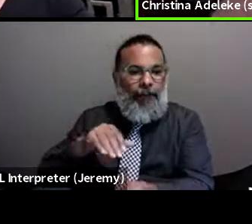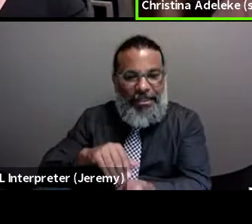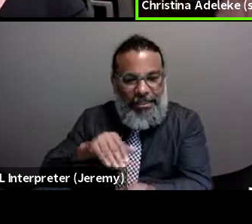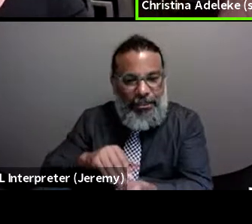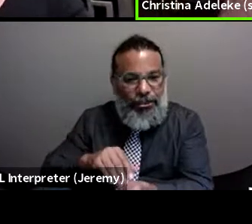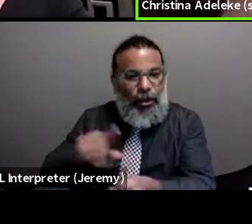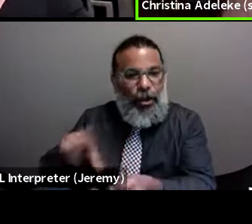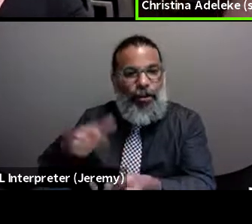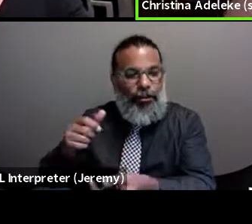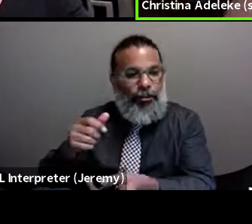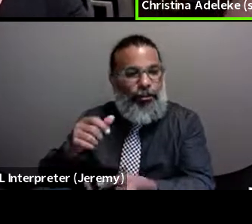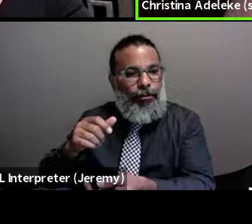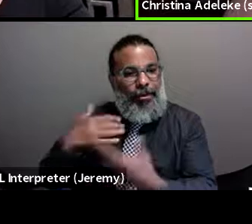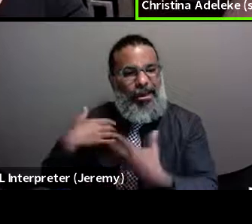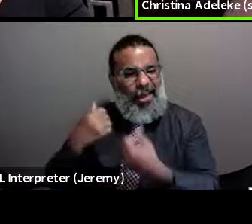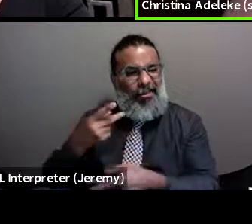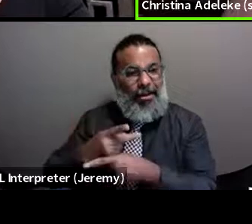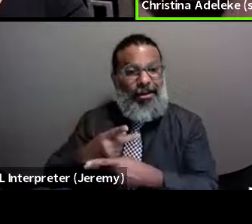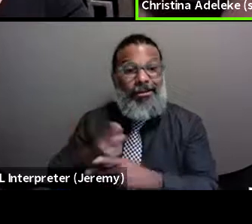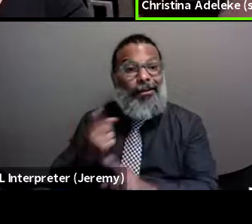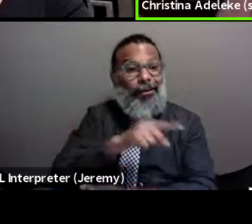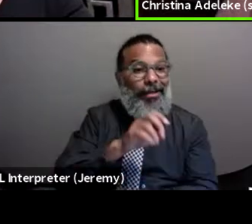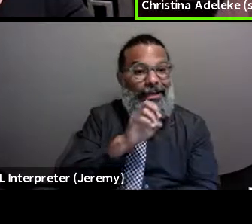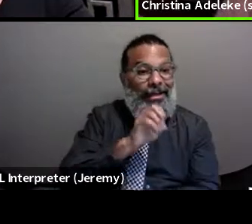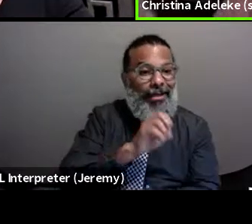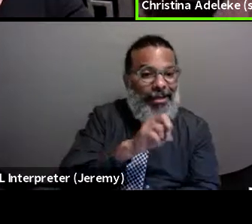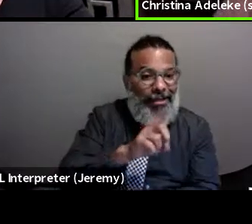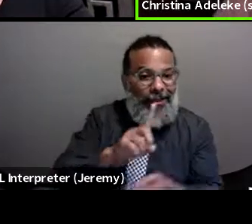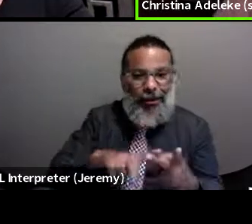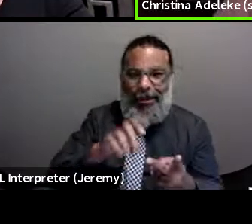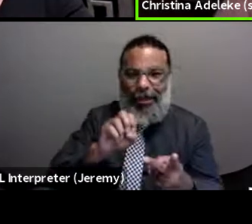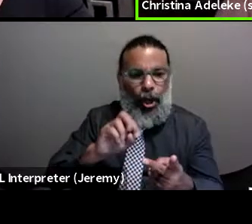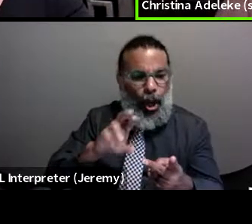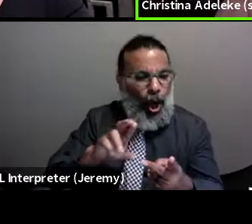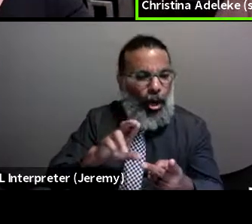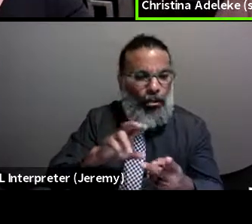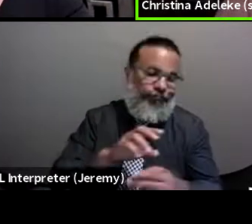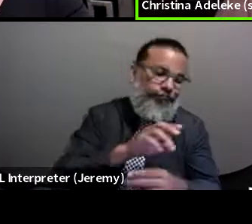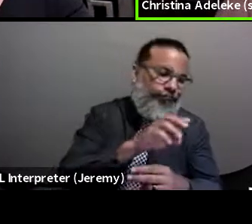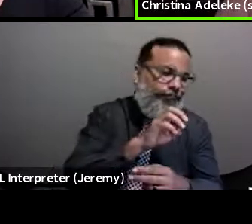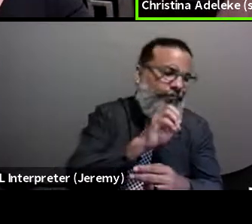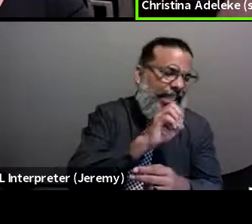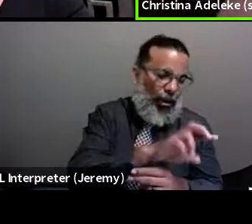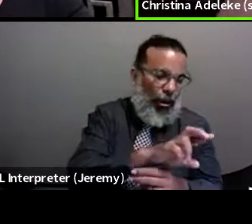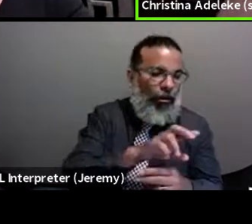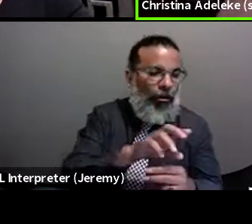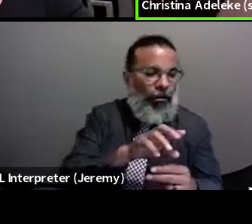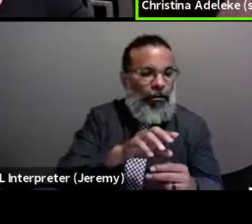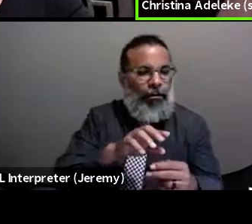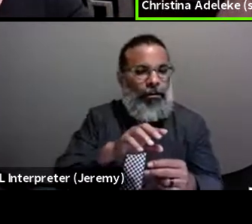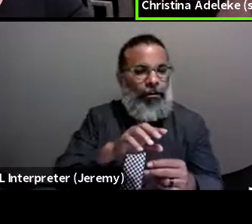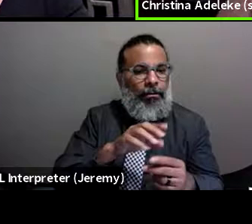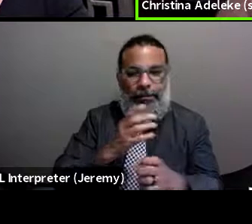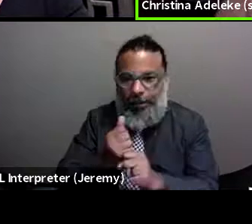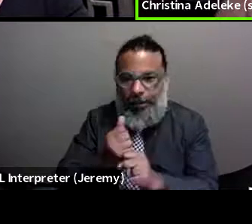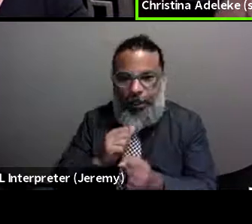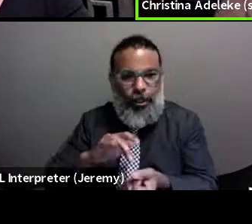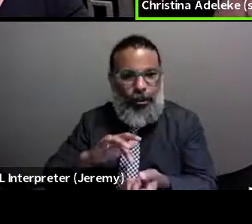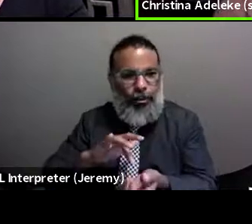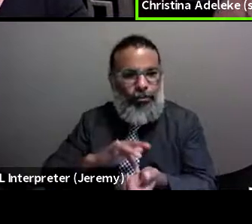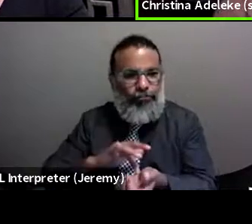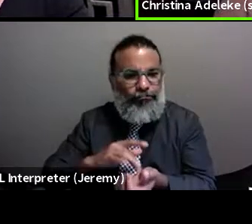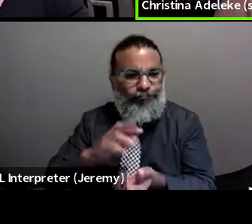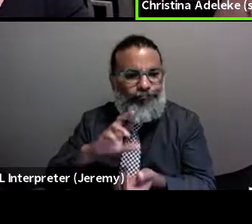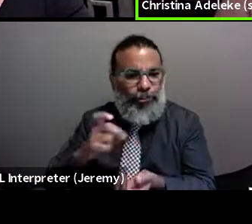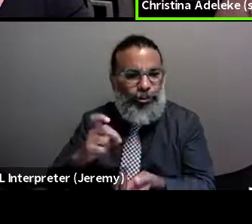care provider. Some folks had to go to the ED or the ER, rather, to get a prescription. So